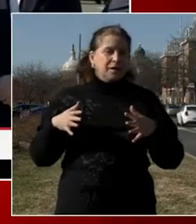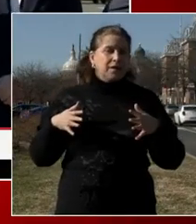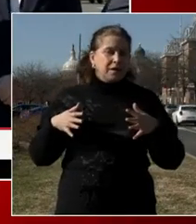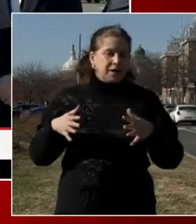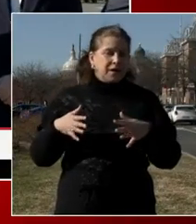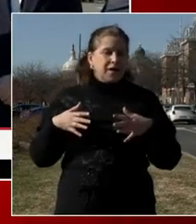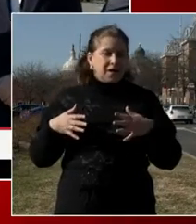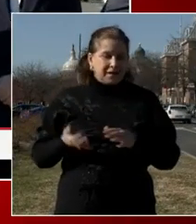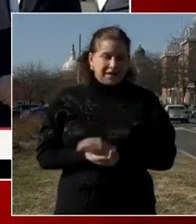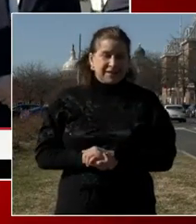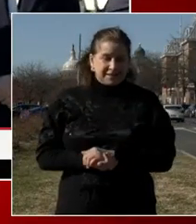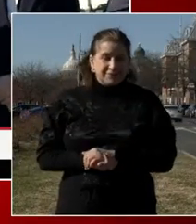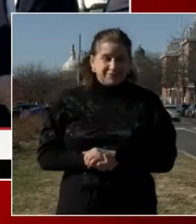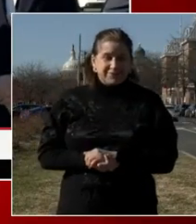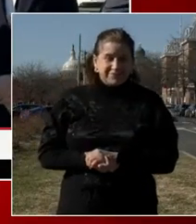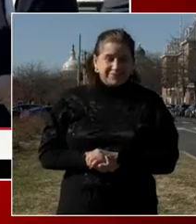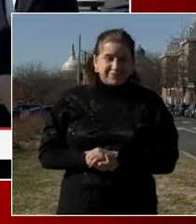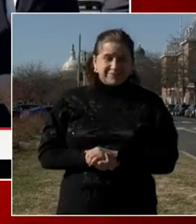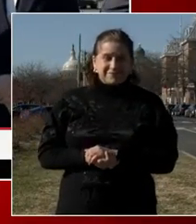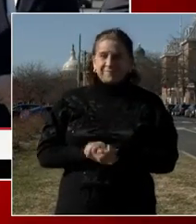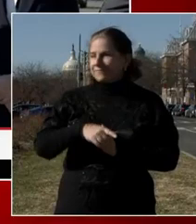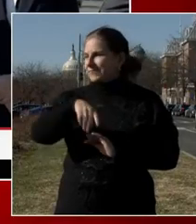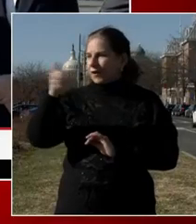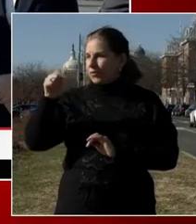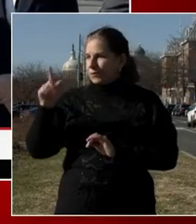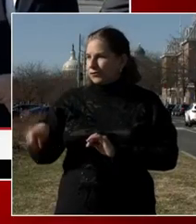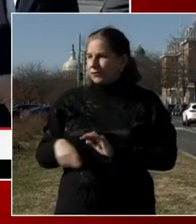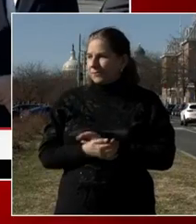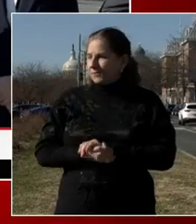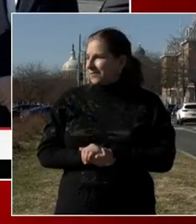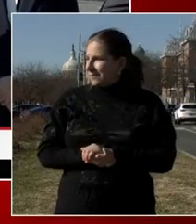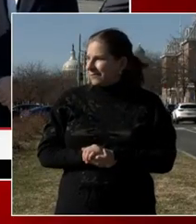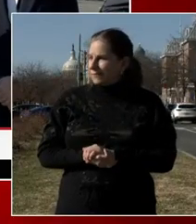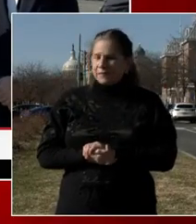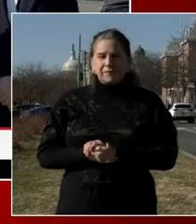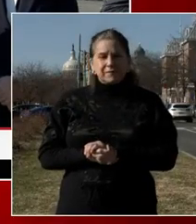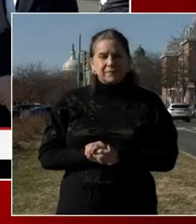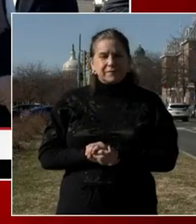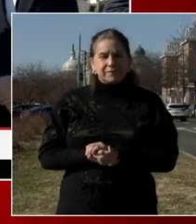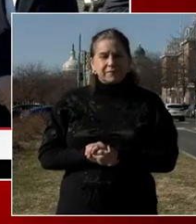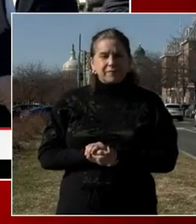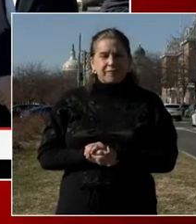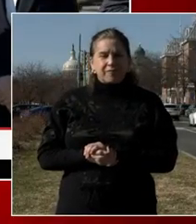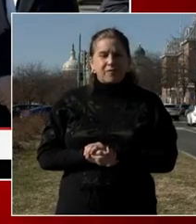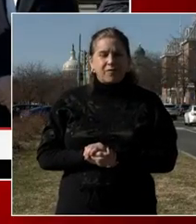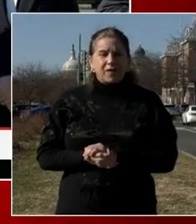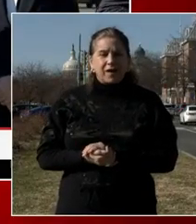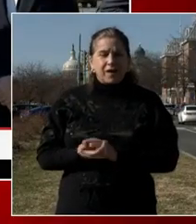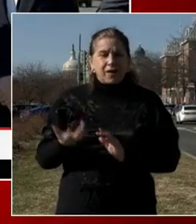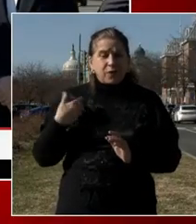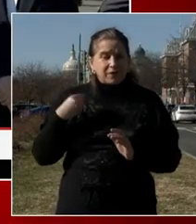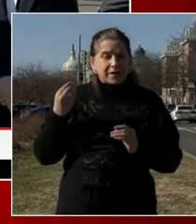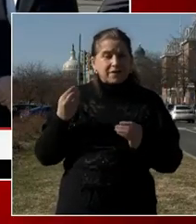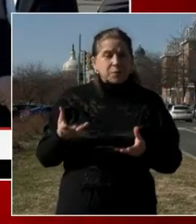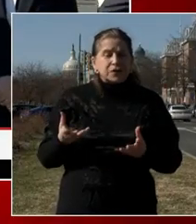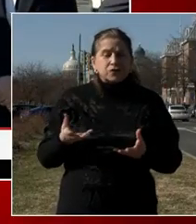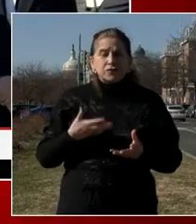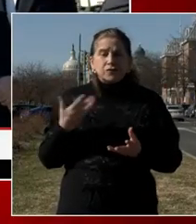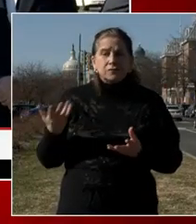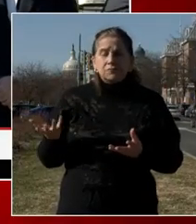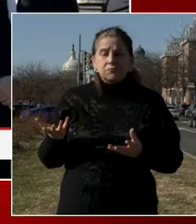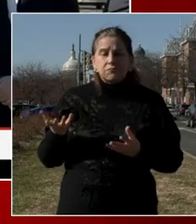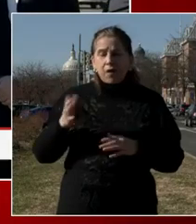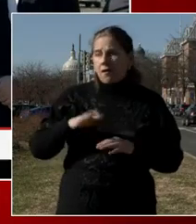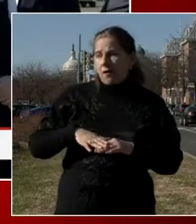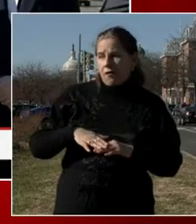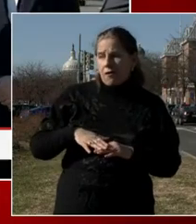Okay. Yes, Stephanie. Mayor, is there any more information that your office has on the vetting process for national bars members?